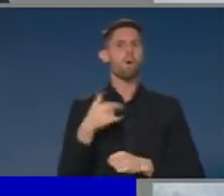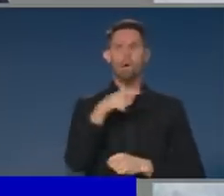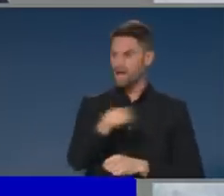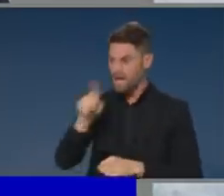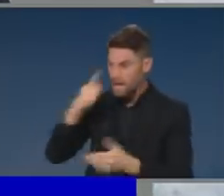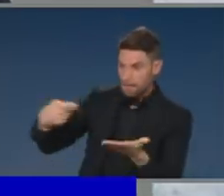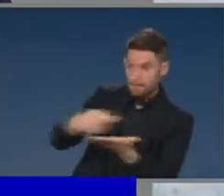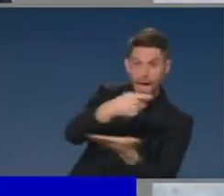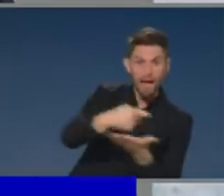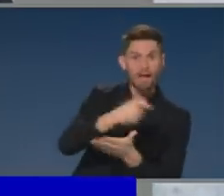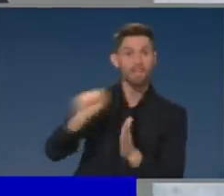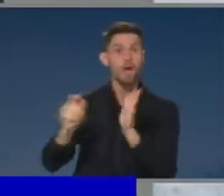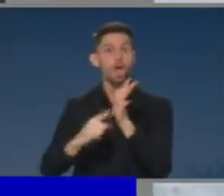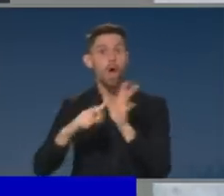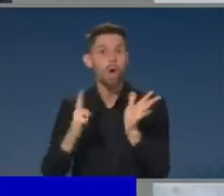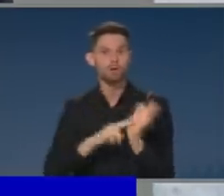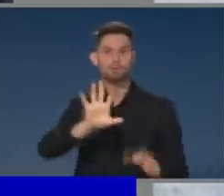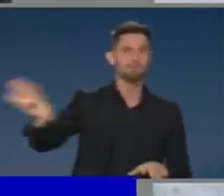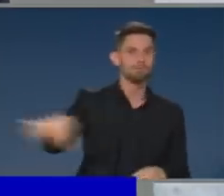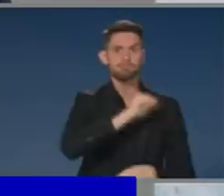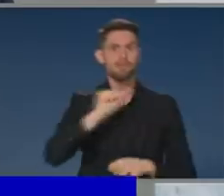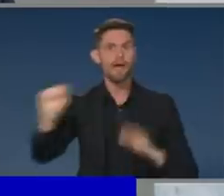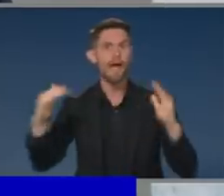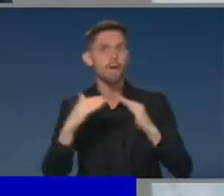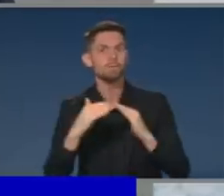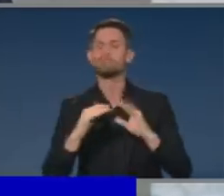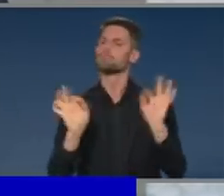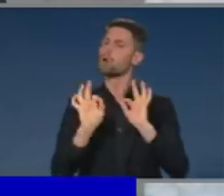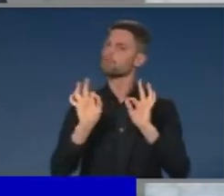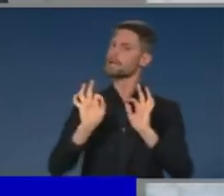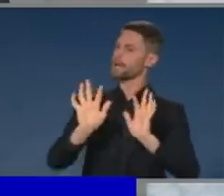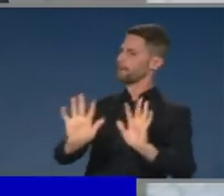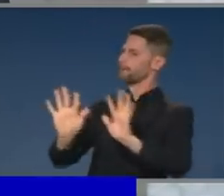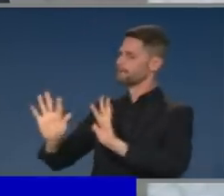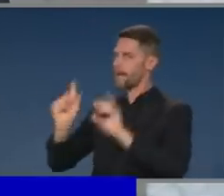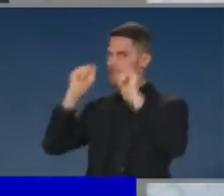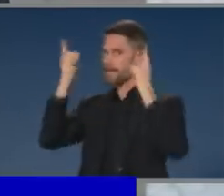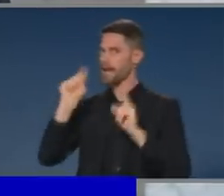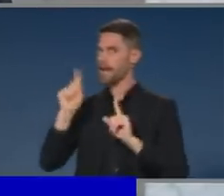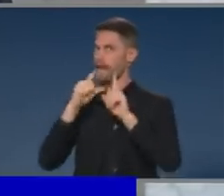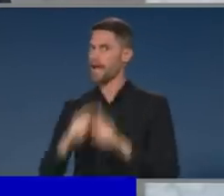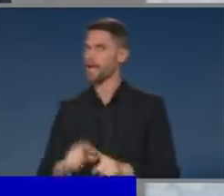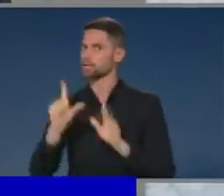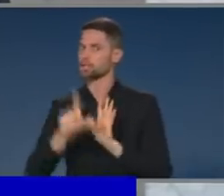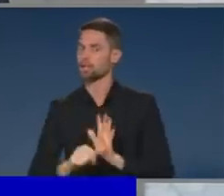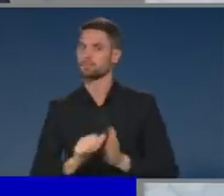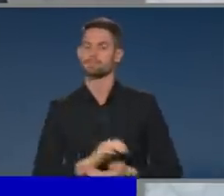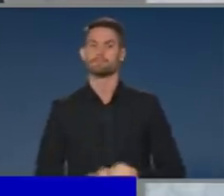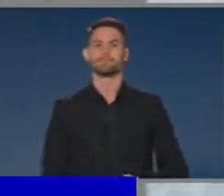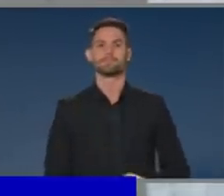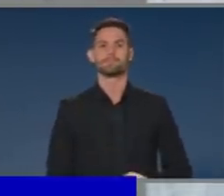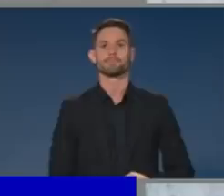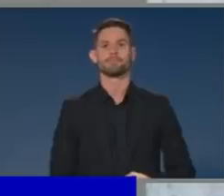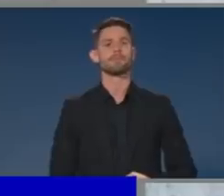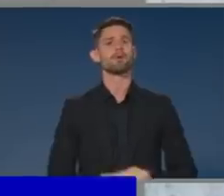recovery actions other than for pre-existing cases. Insolvencies are currently running